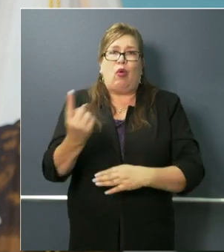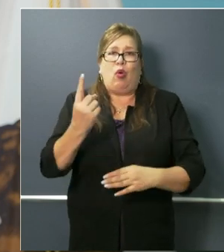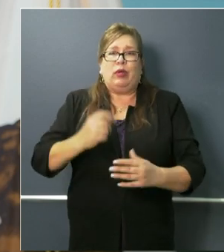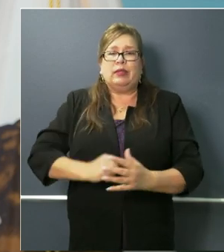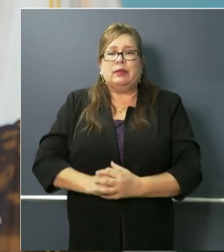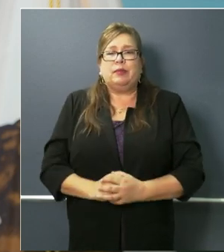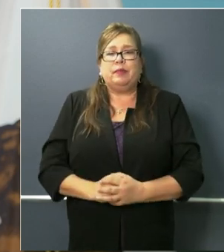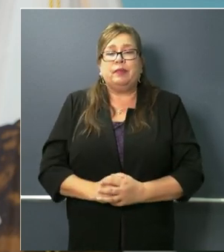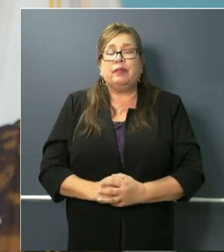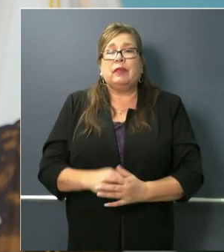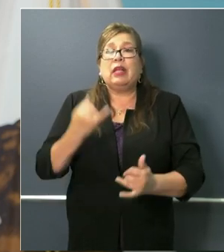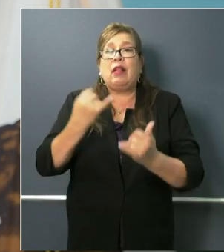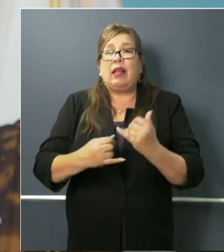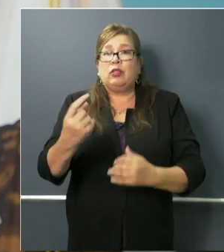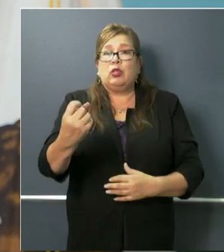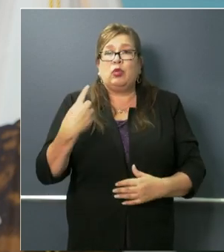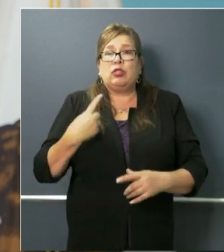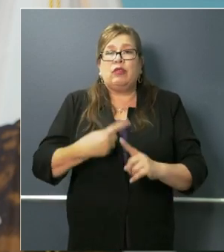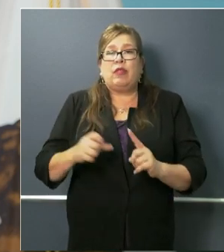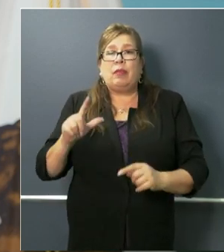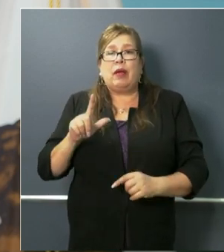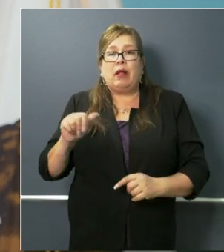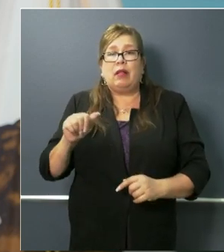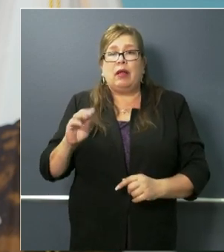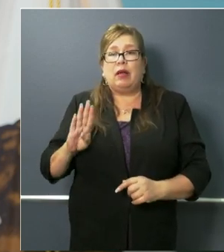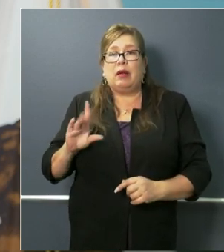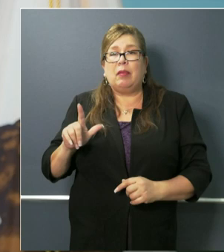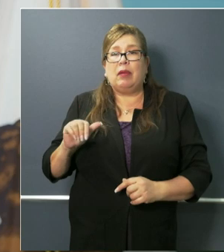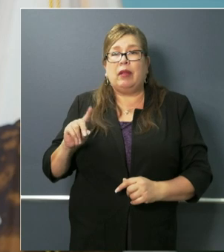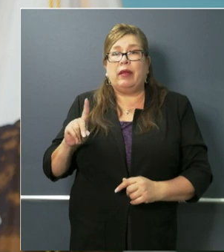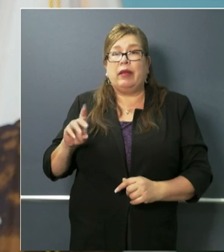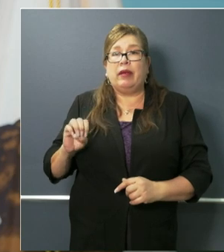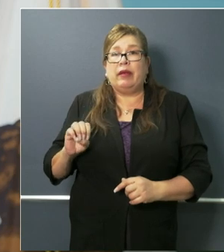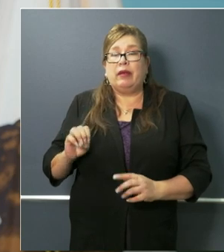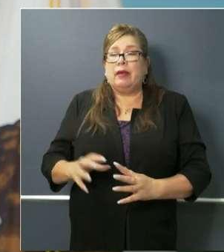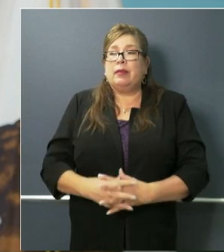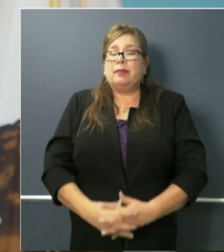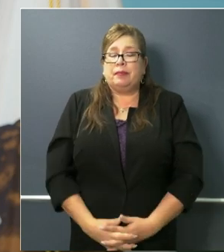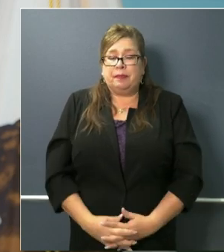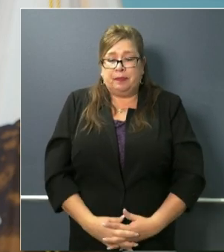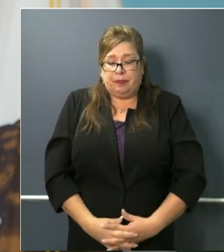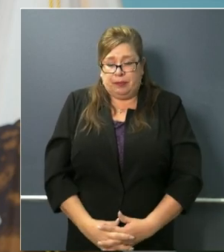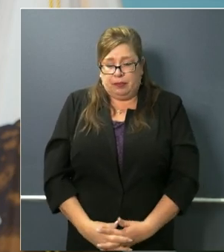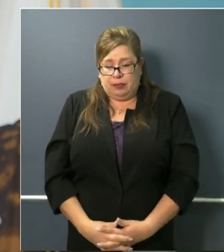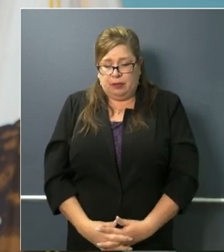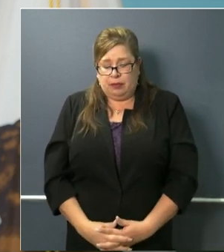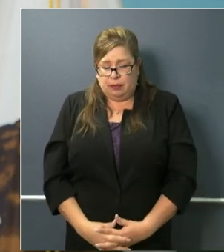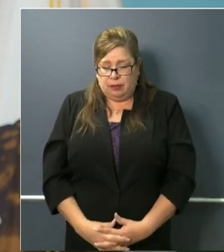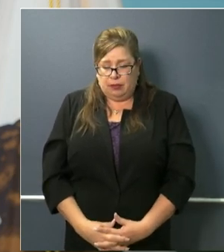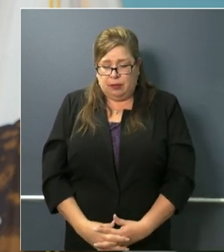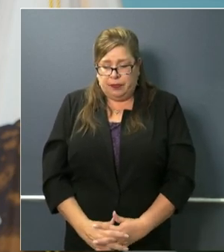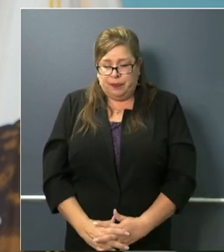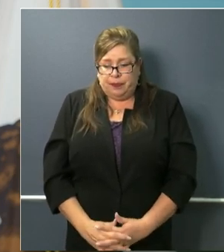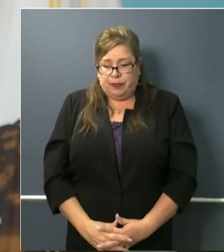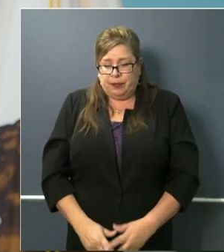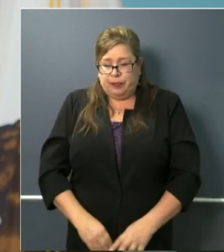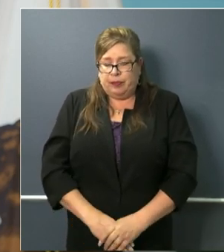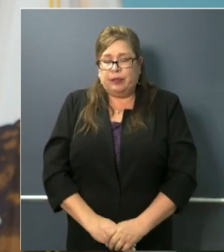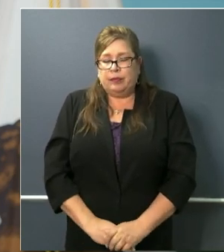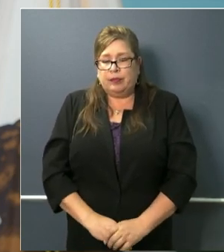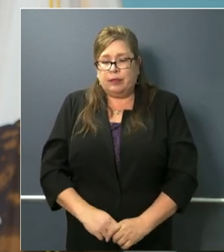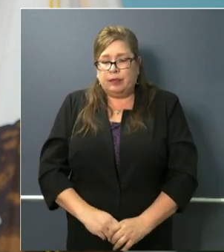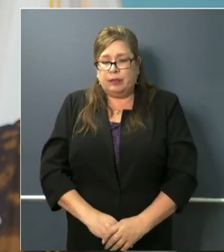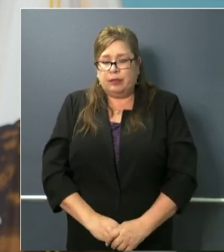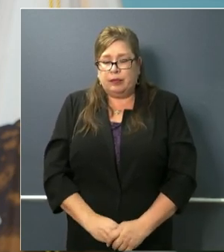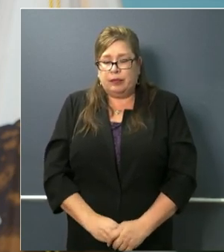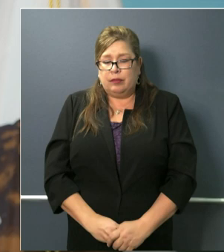brodie levec la blade uh as i'm sure you're aware california's got the largest